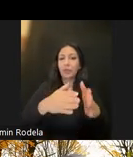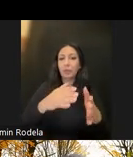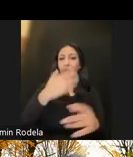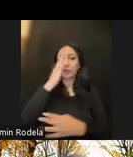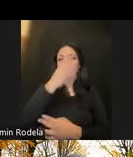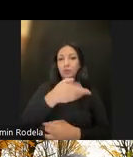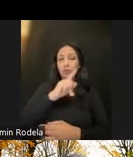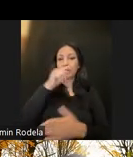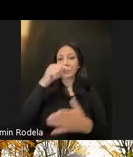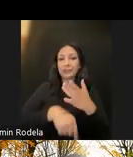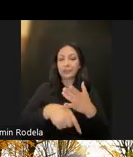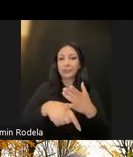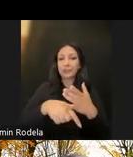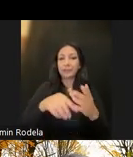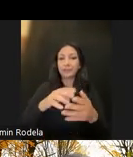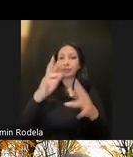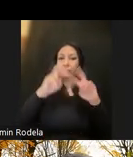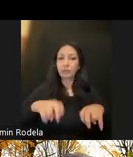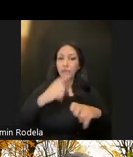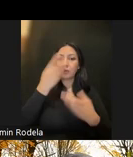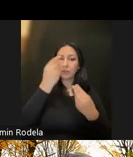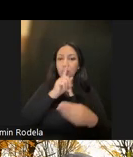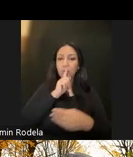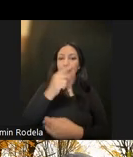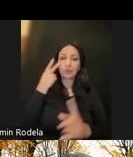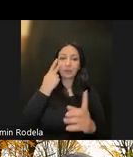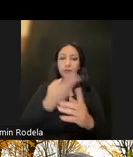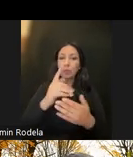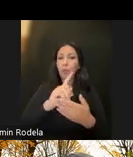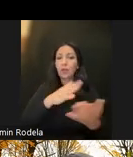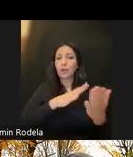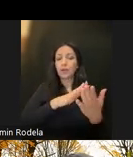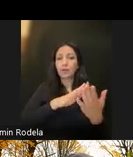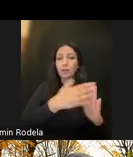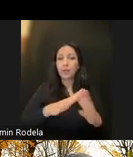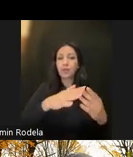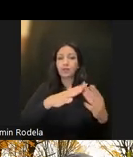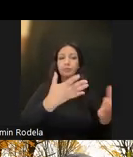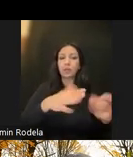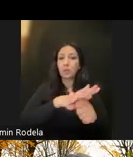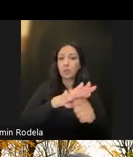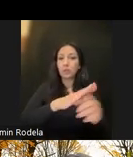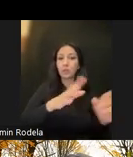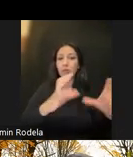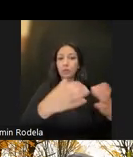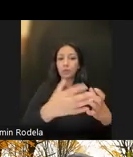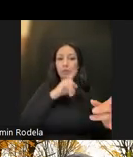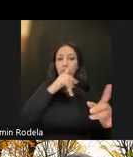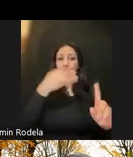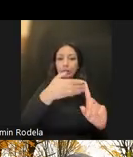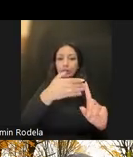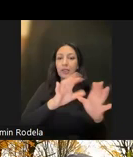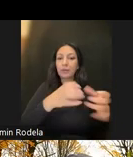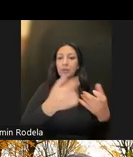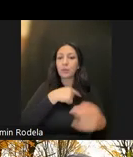to do a deep dive of data, like really looking at where the population's needs are and what is the targeted population that